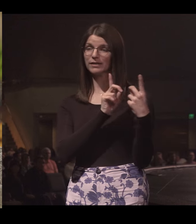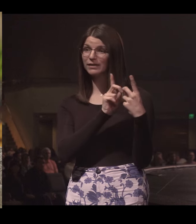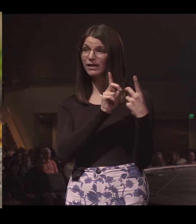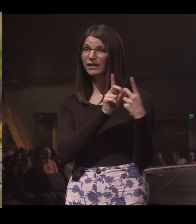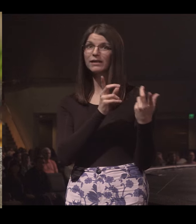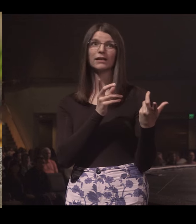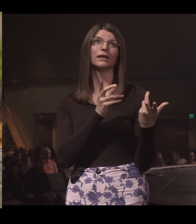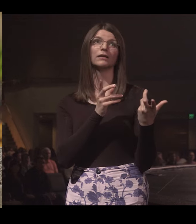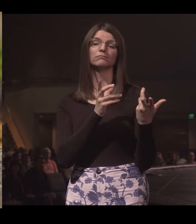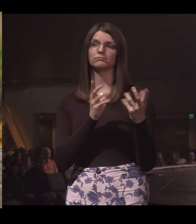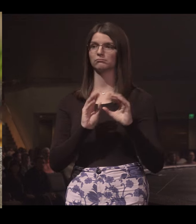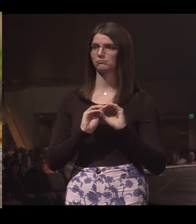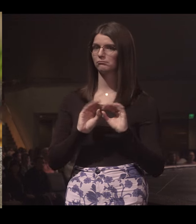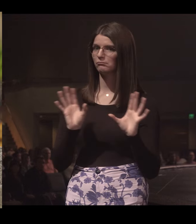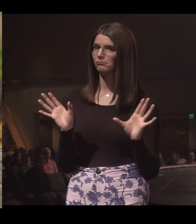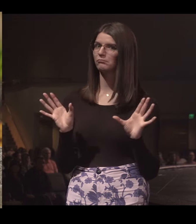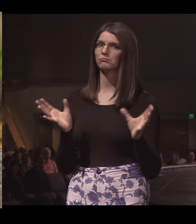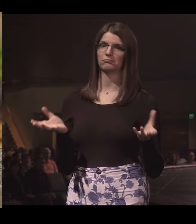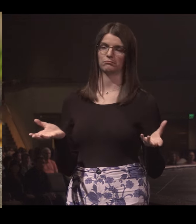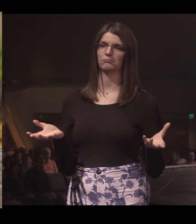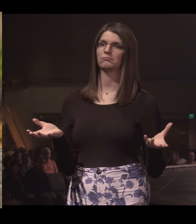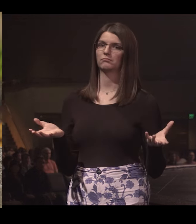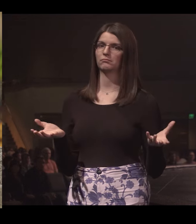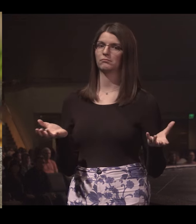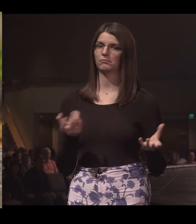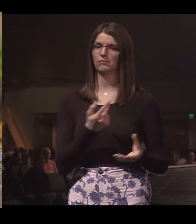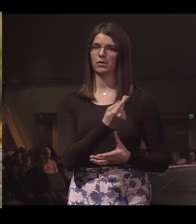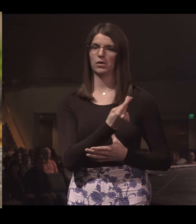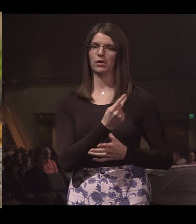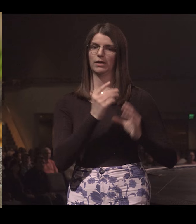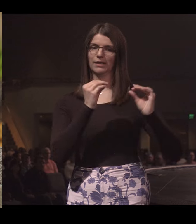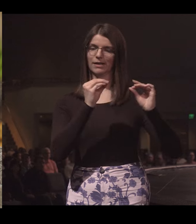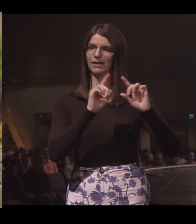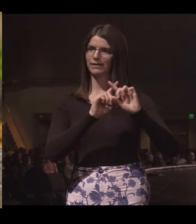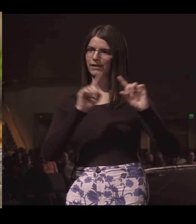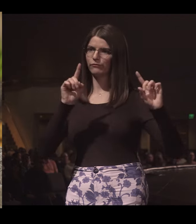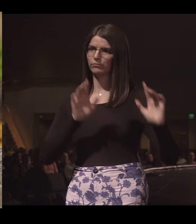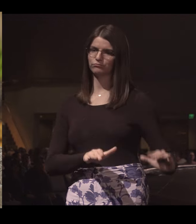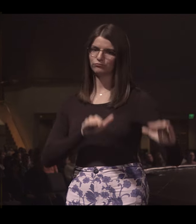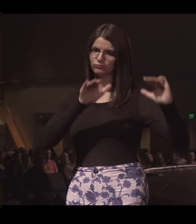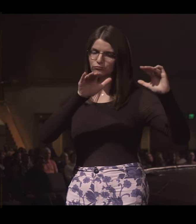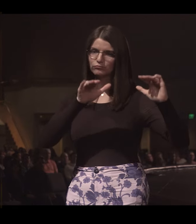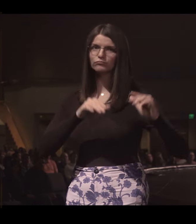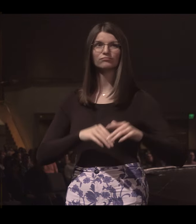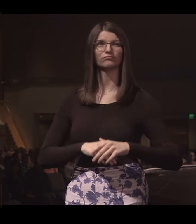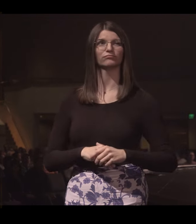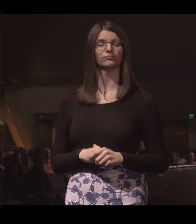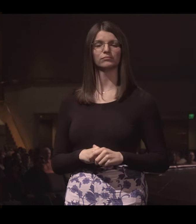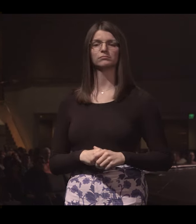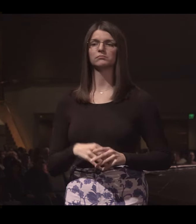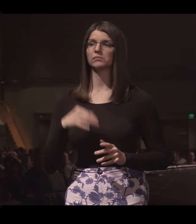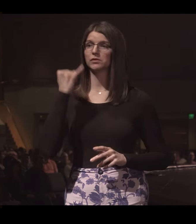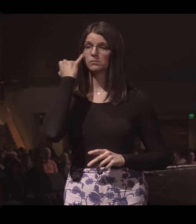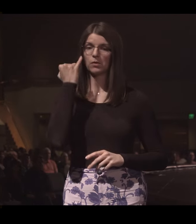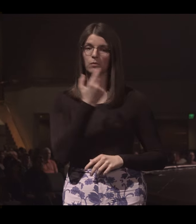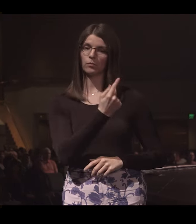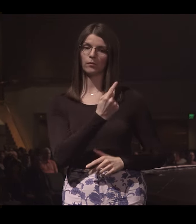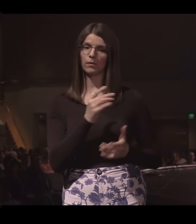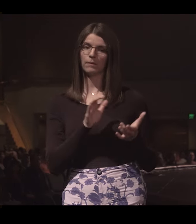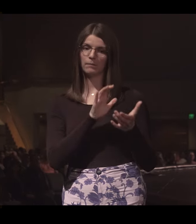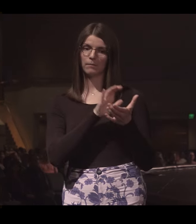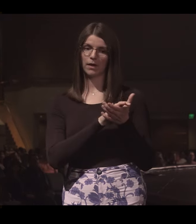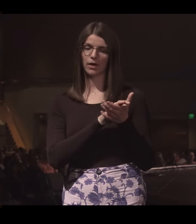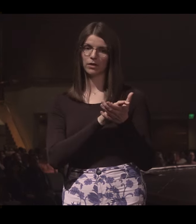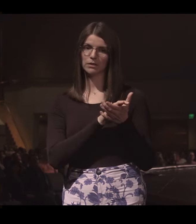it became very apparent that we'd been taught different things. And if we were going to be